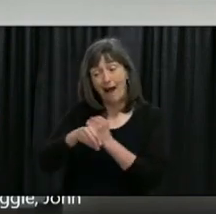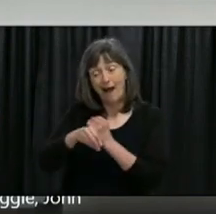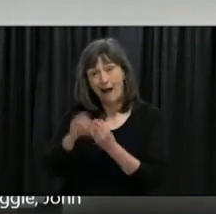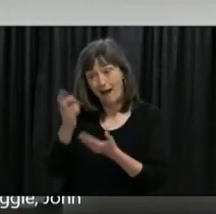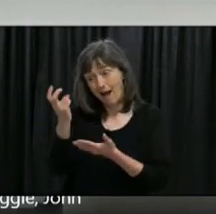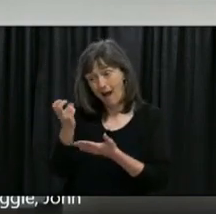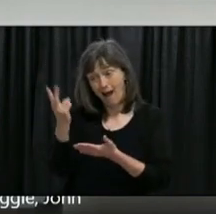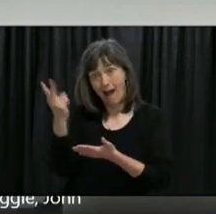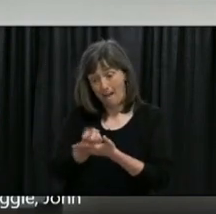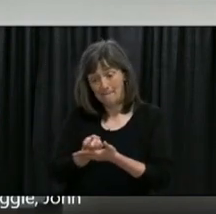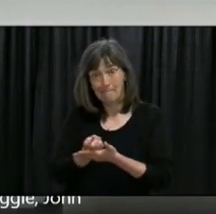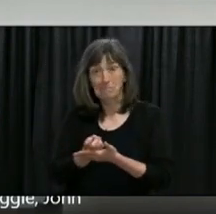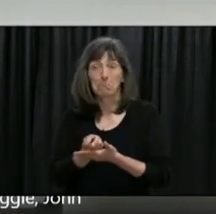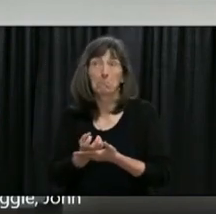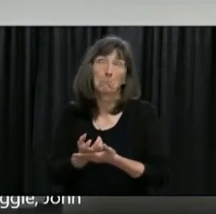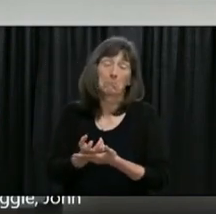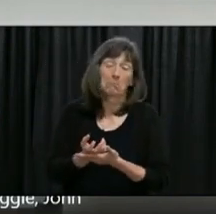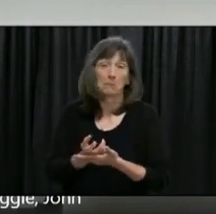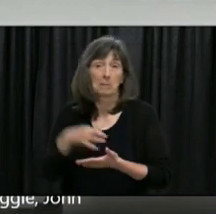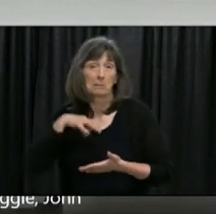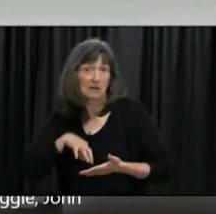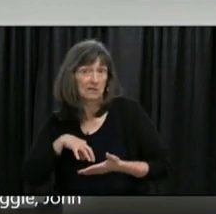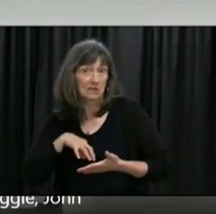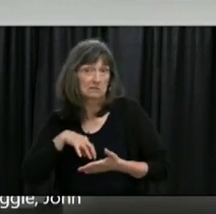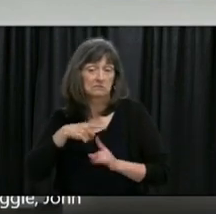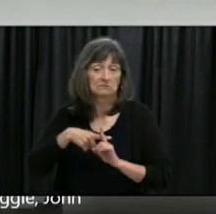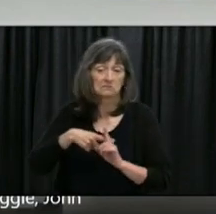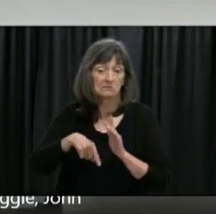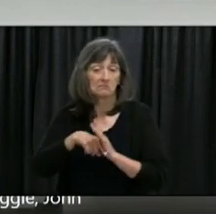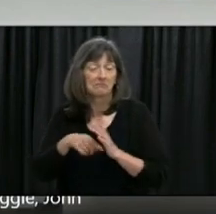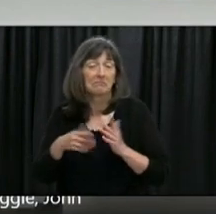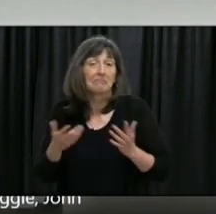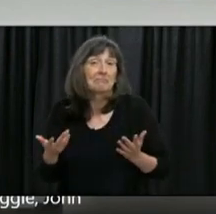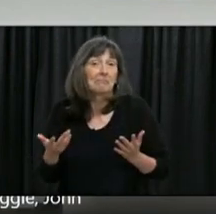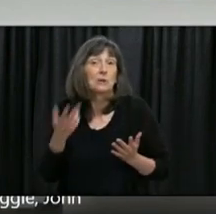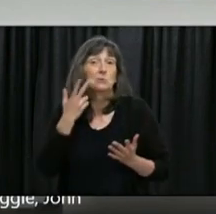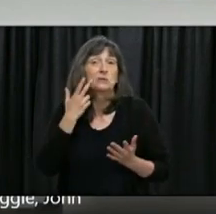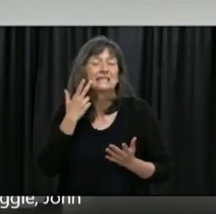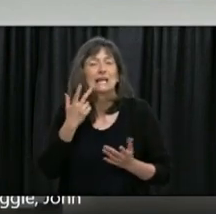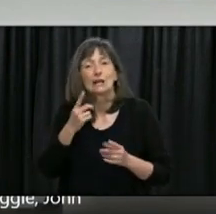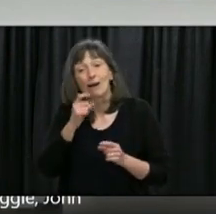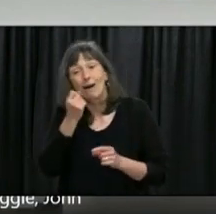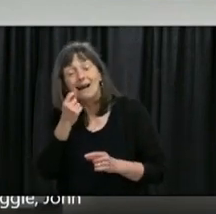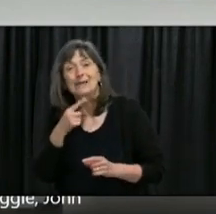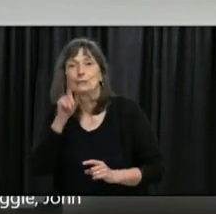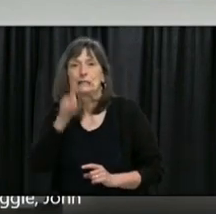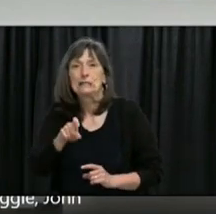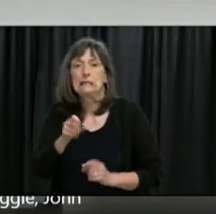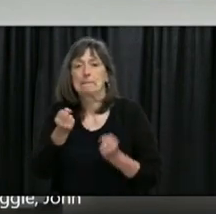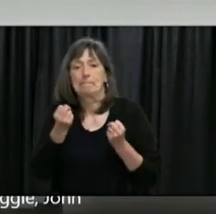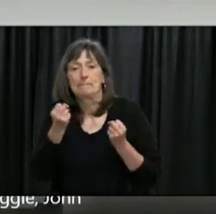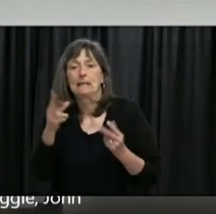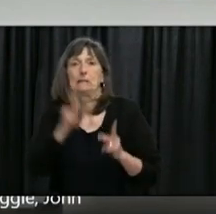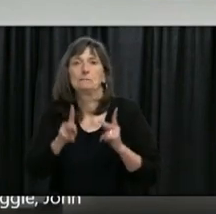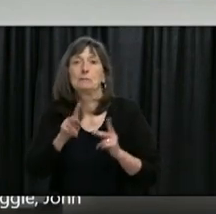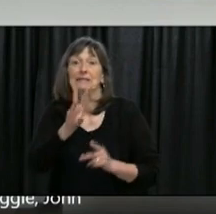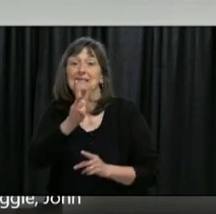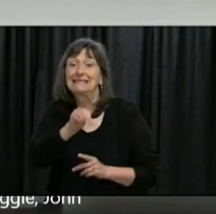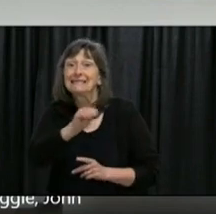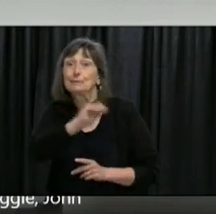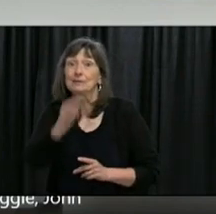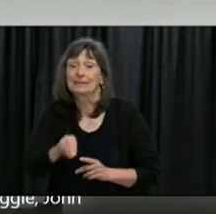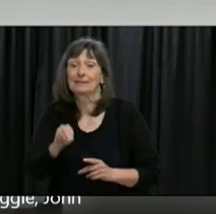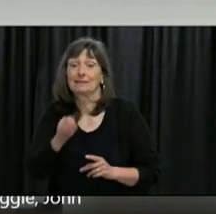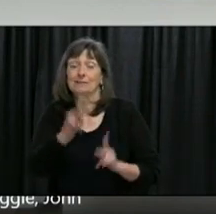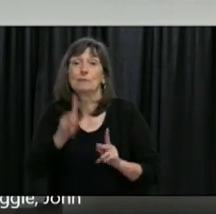up for grabs simply because the penetration that you require is said to be 60 to 70